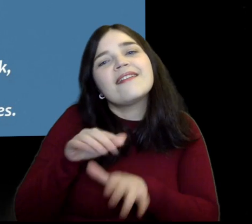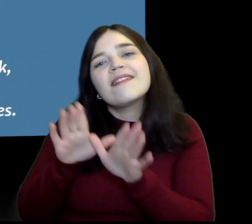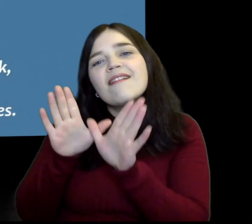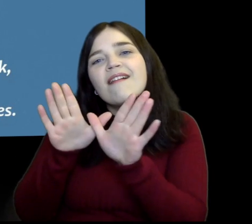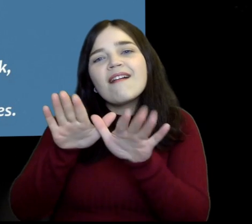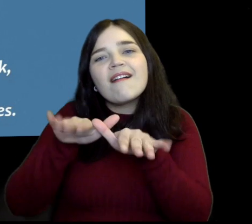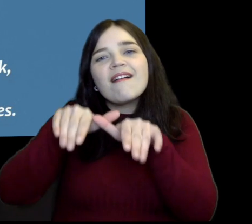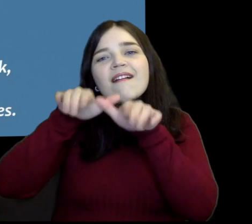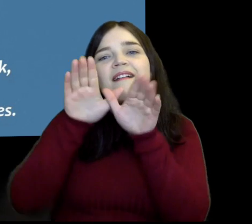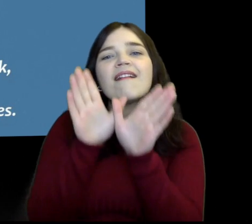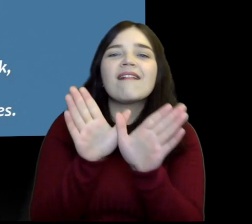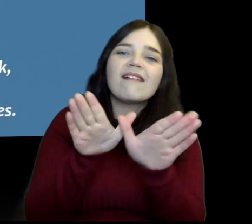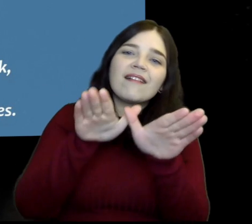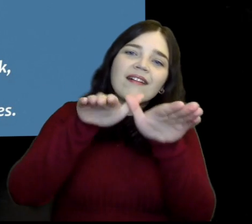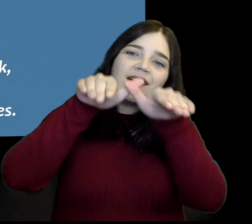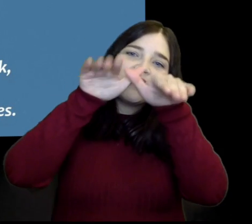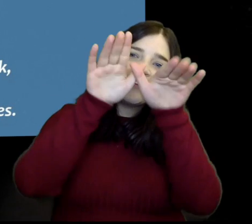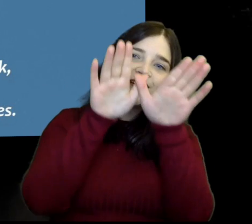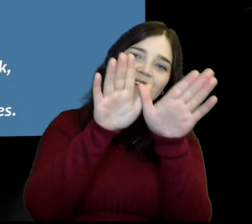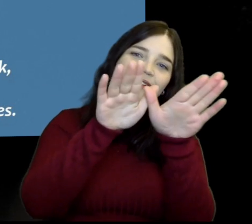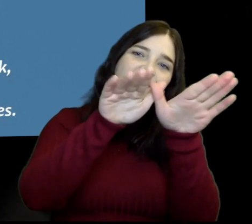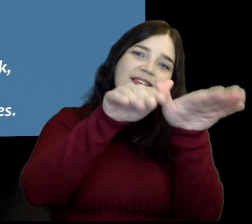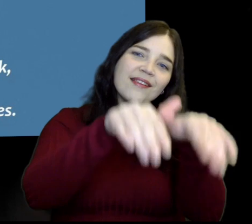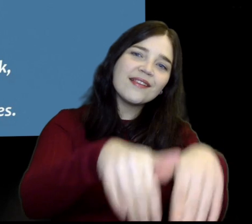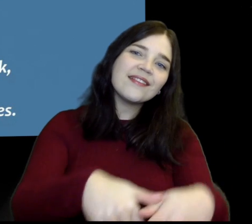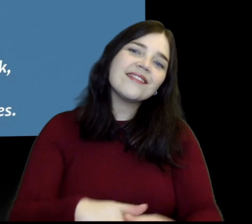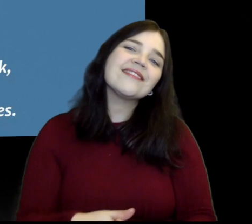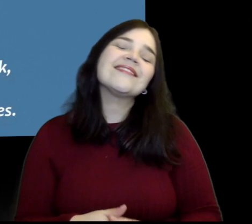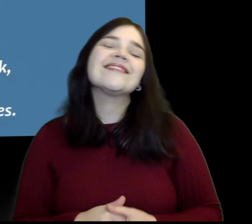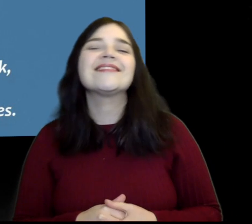Like eagles